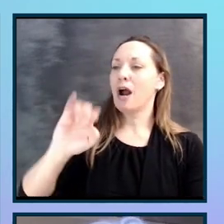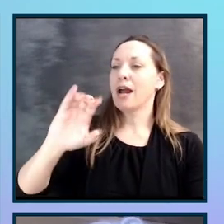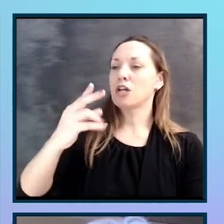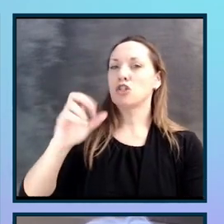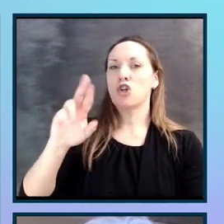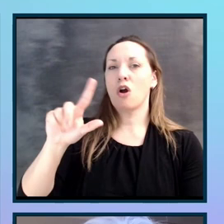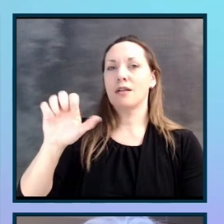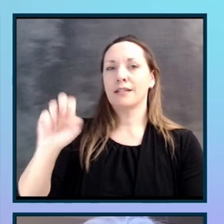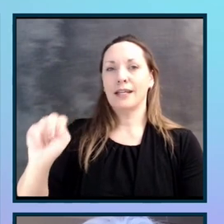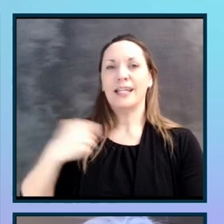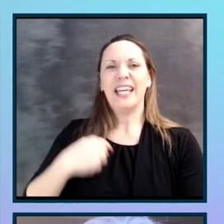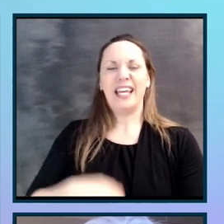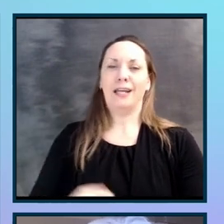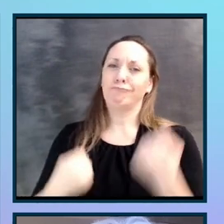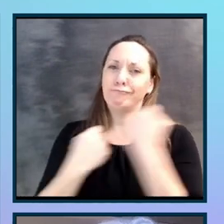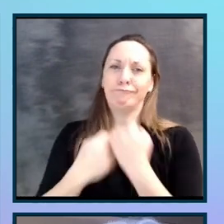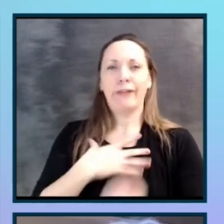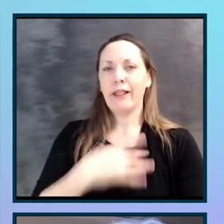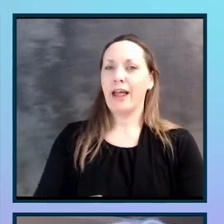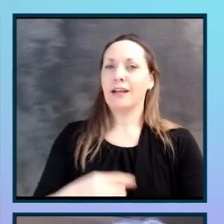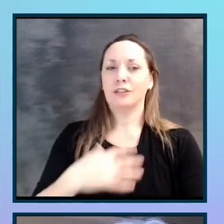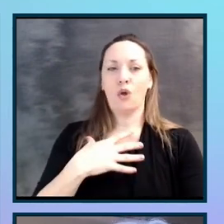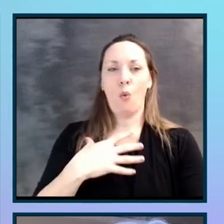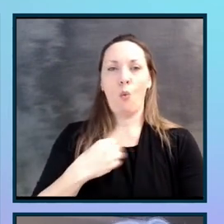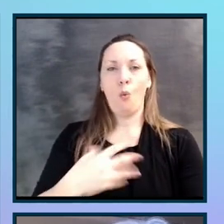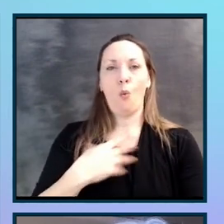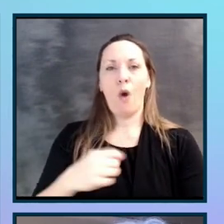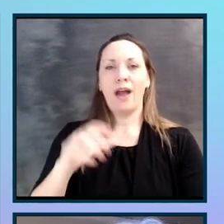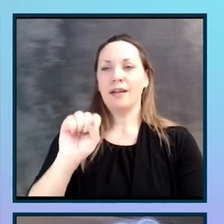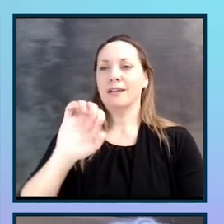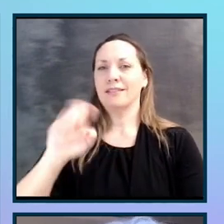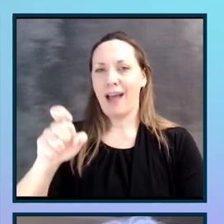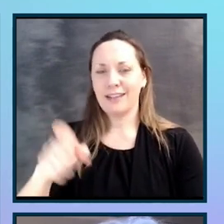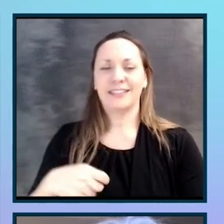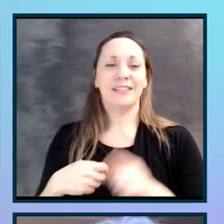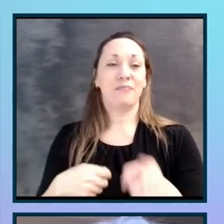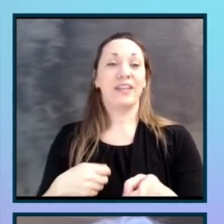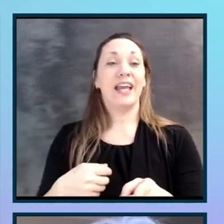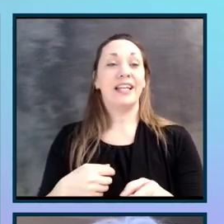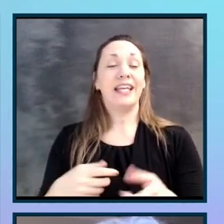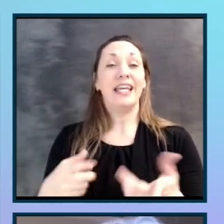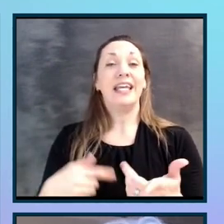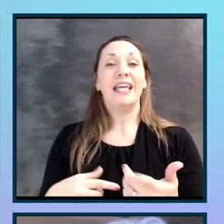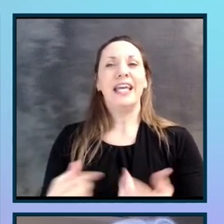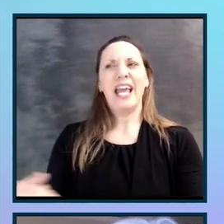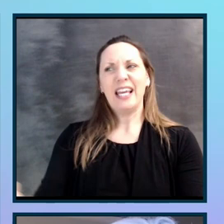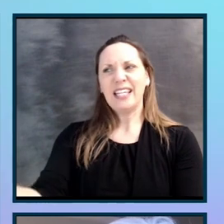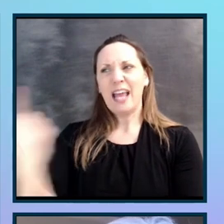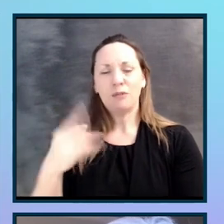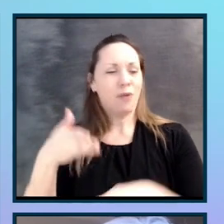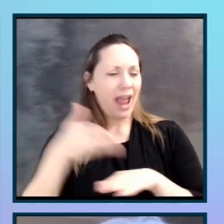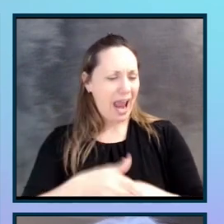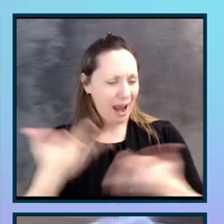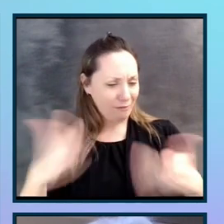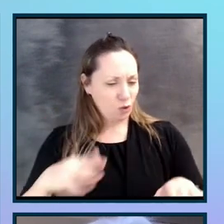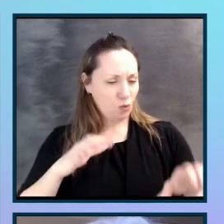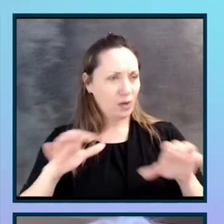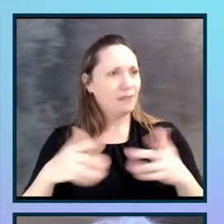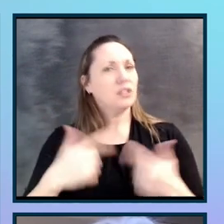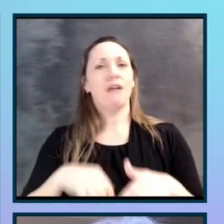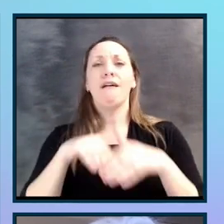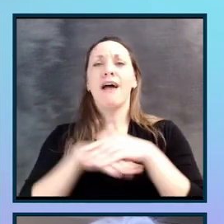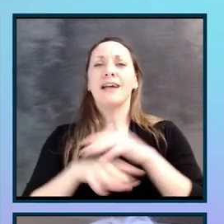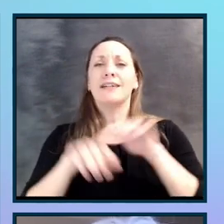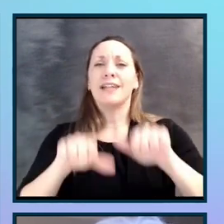also an accessible technology specialist, retired from the Carroll Center. And he came to me after we had been doing accessible